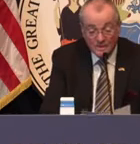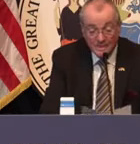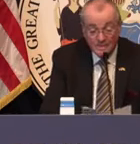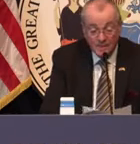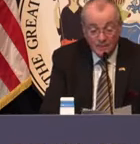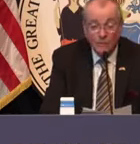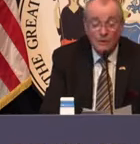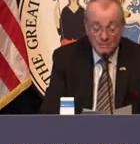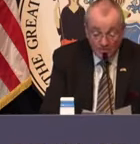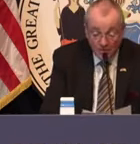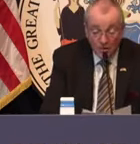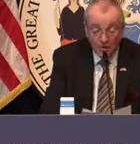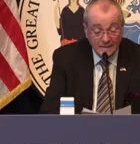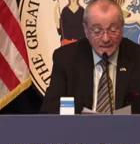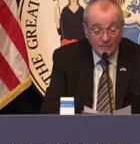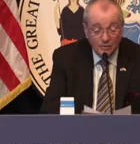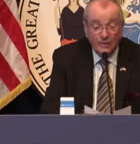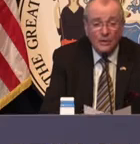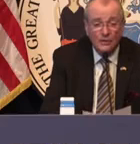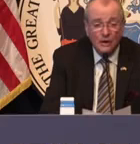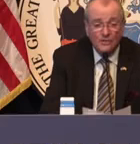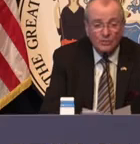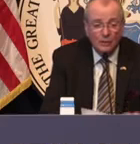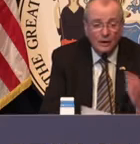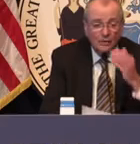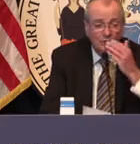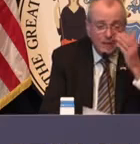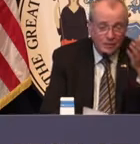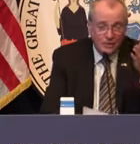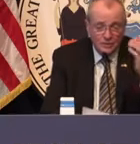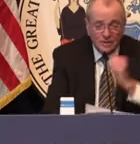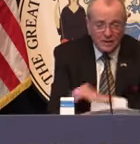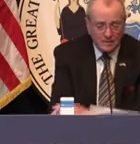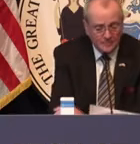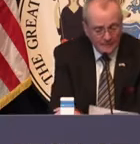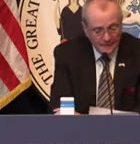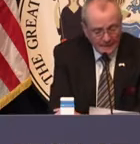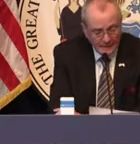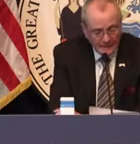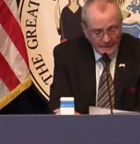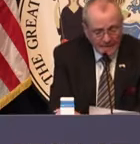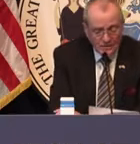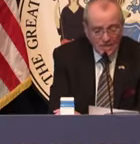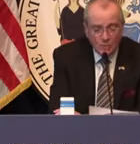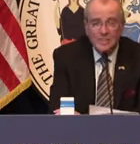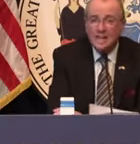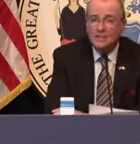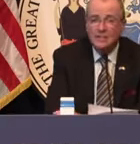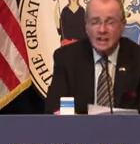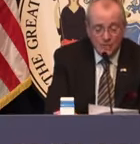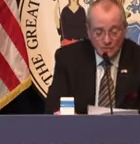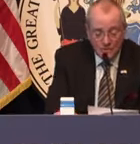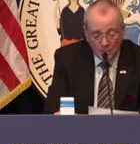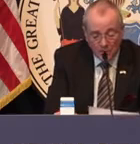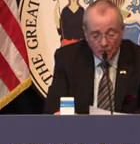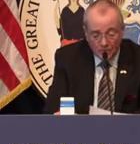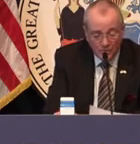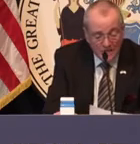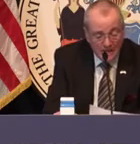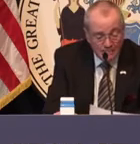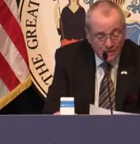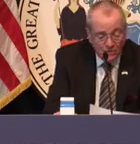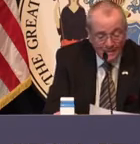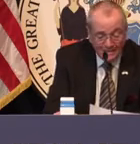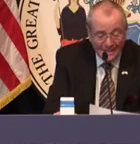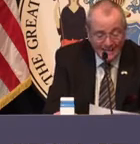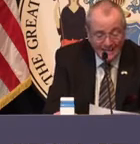years old. We will remember her and keep her in our thoughts and prayers. God bless you, Carol. As I've said, we take the time to remember those